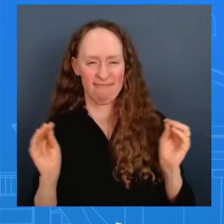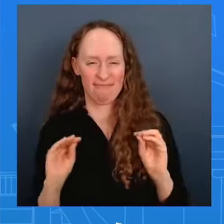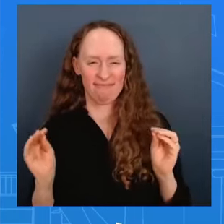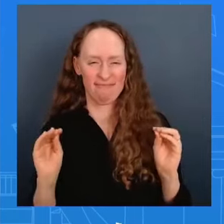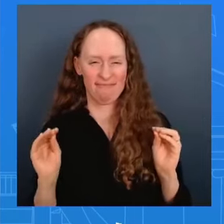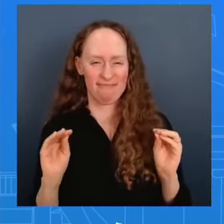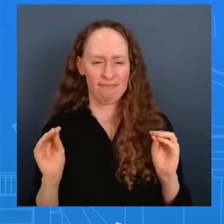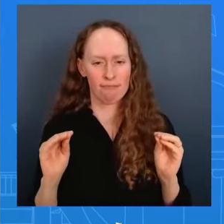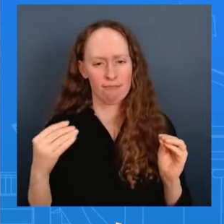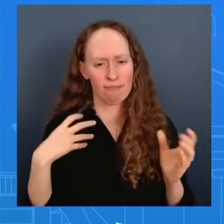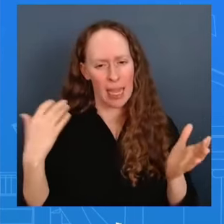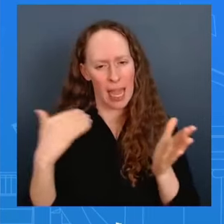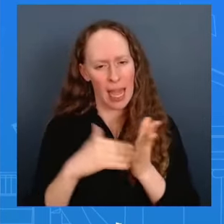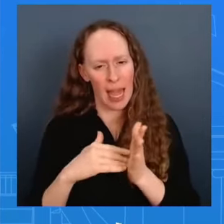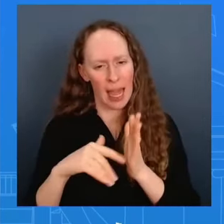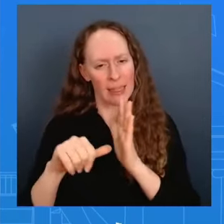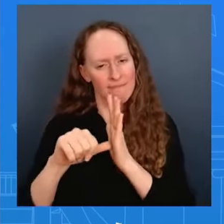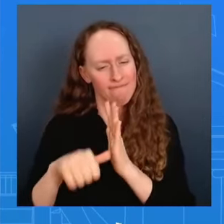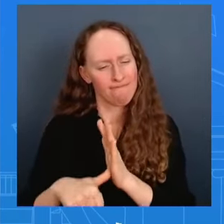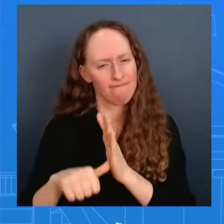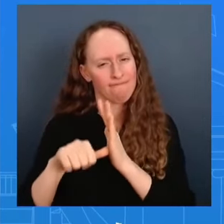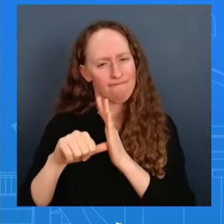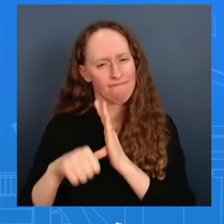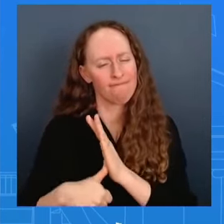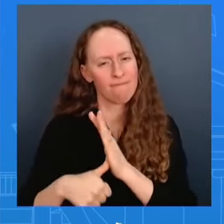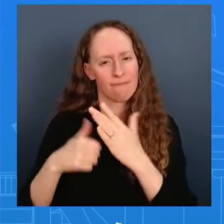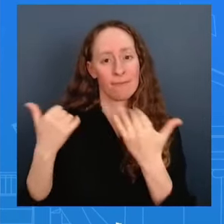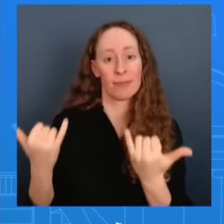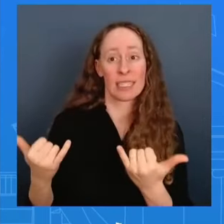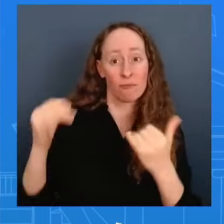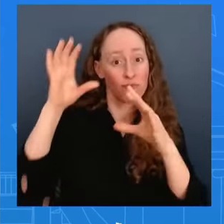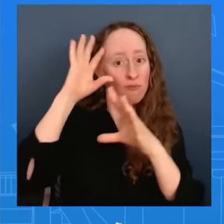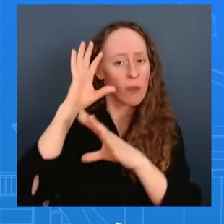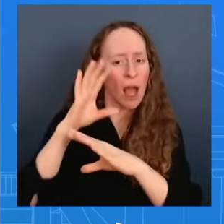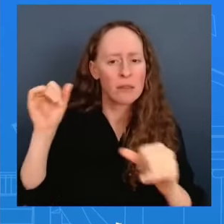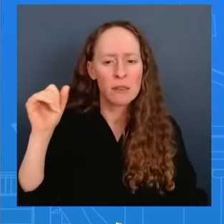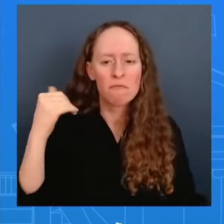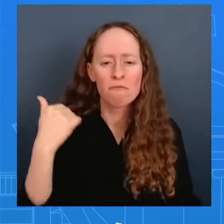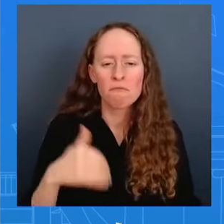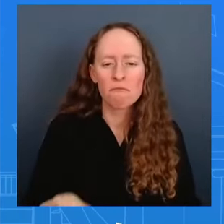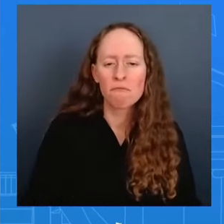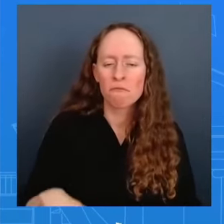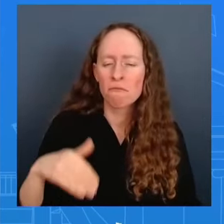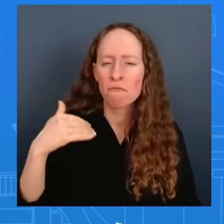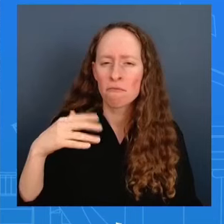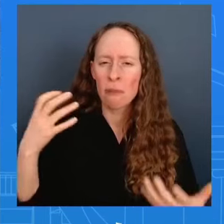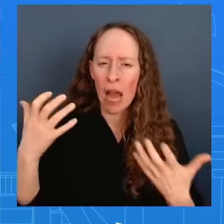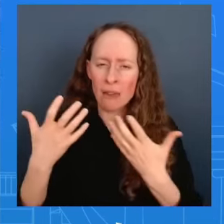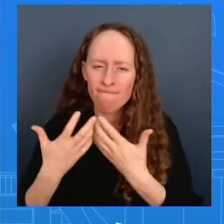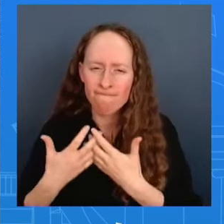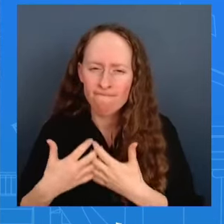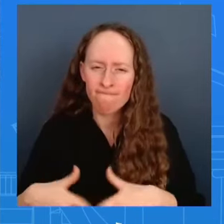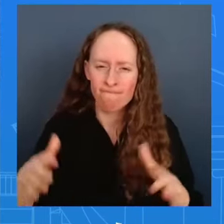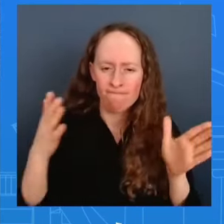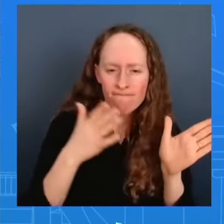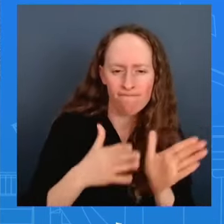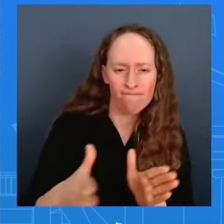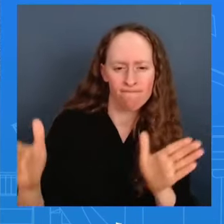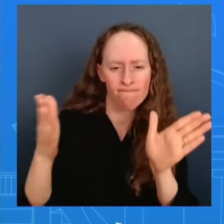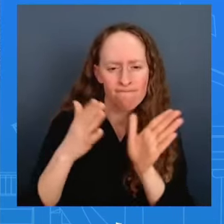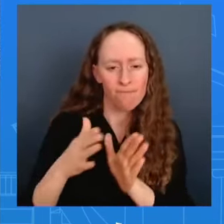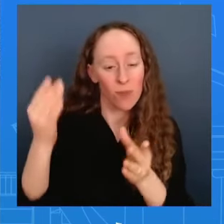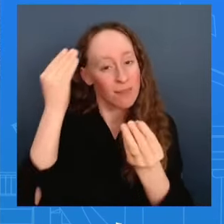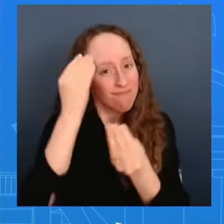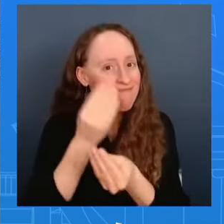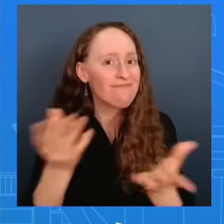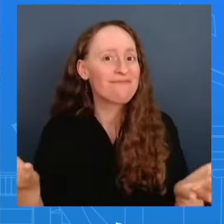wants to do this in a smart and strategic way and that's what uh you are seeing from this announcement today koreen there's a report that's just out right now that jake